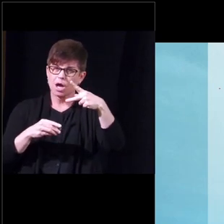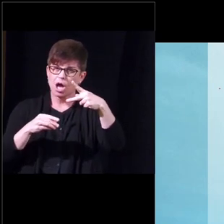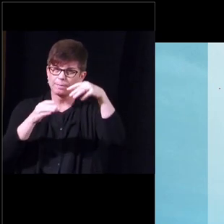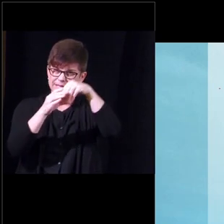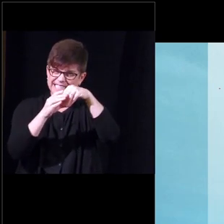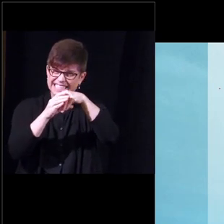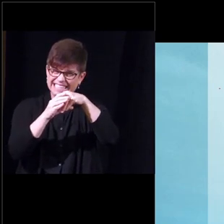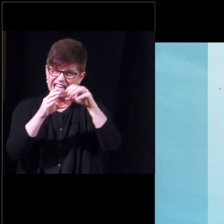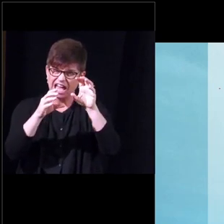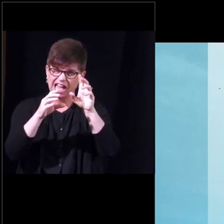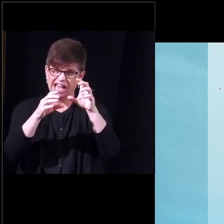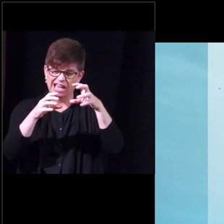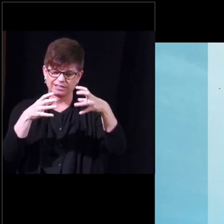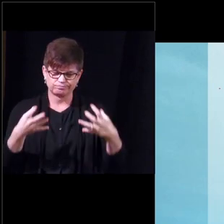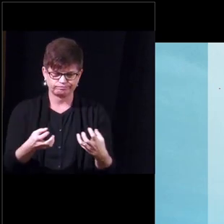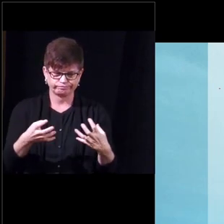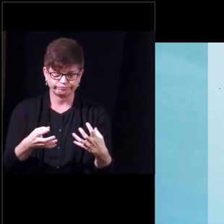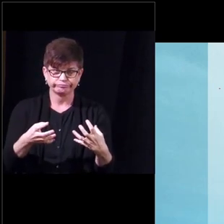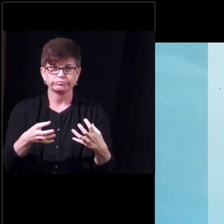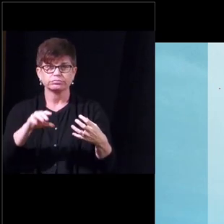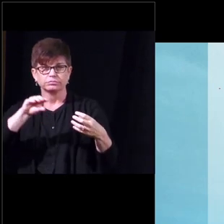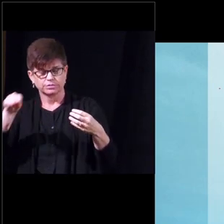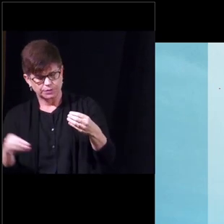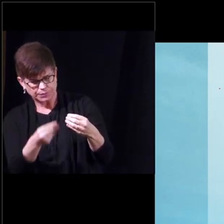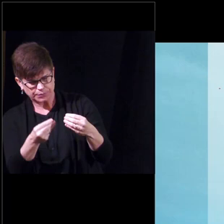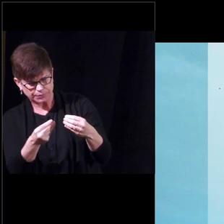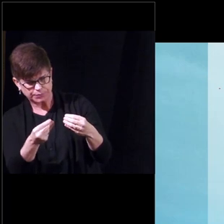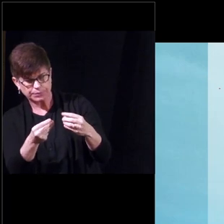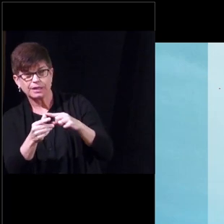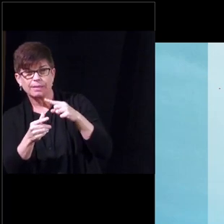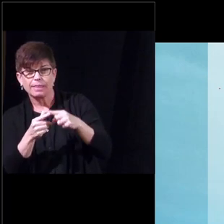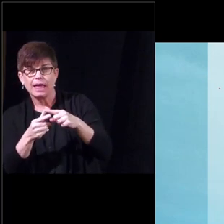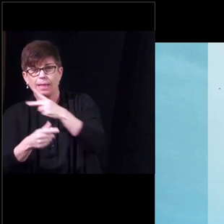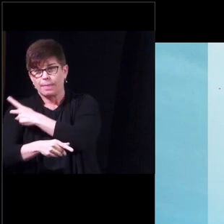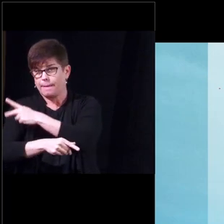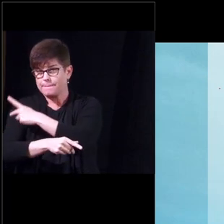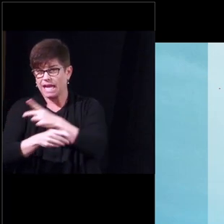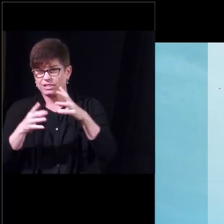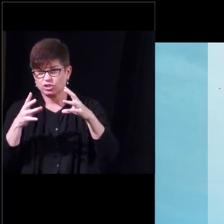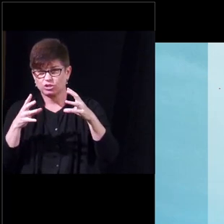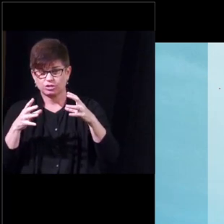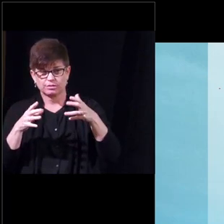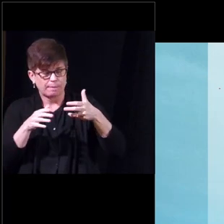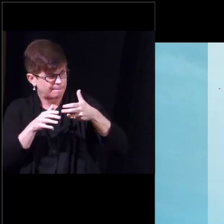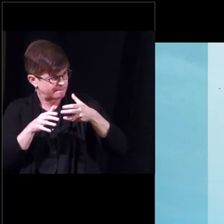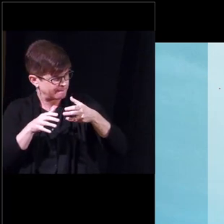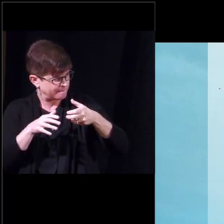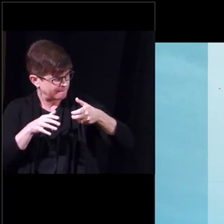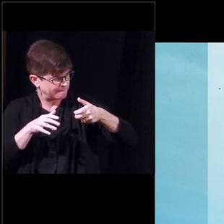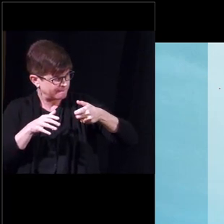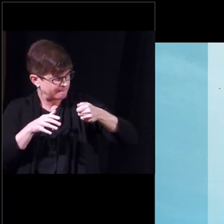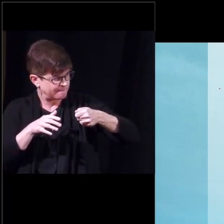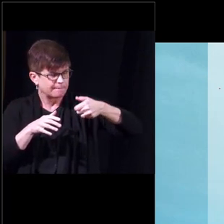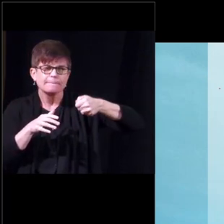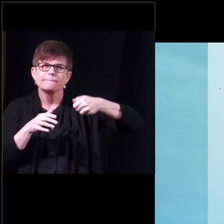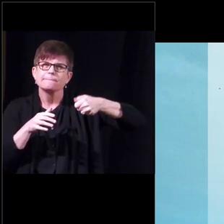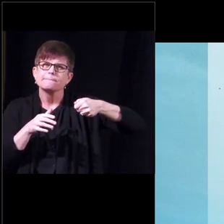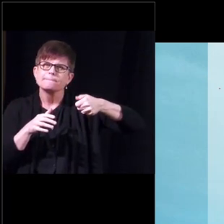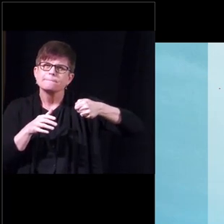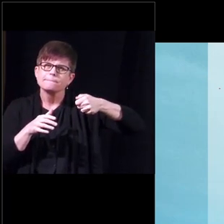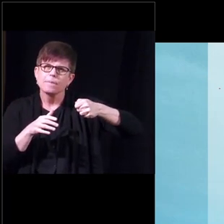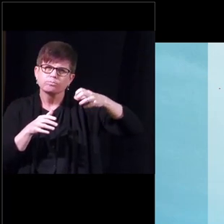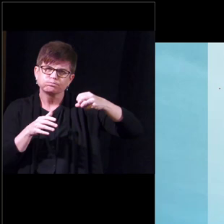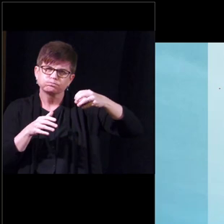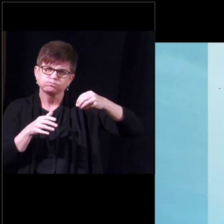the scrotum so when the patient wants to activate it they'll pump it up about 15 times it's a little round uh ball